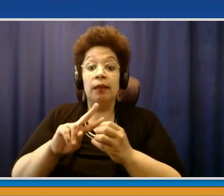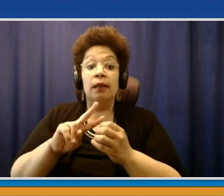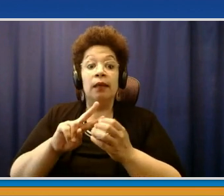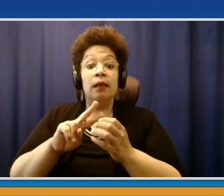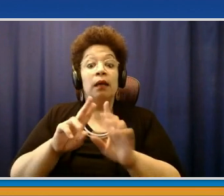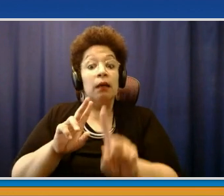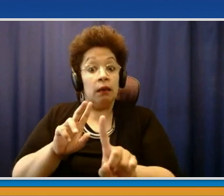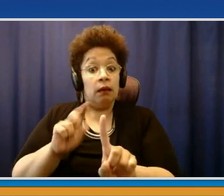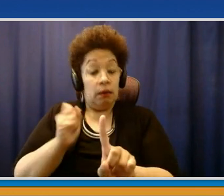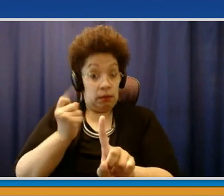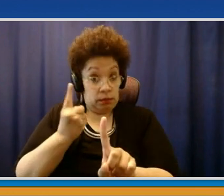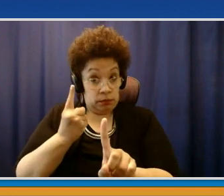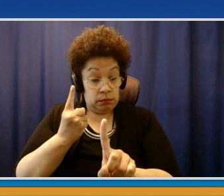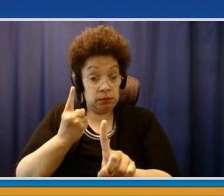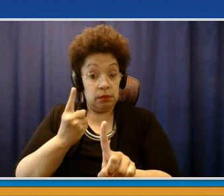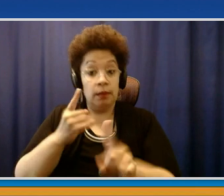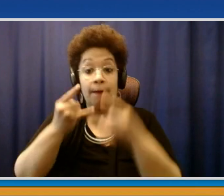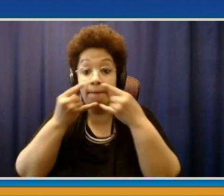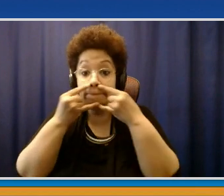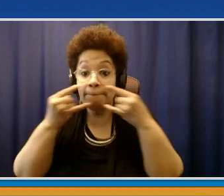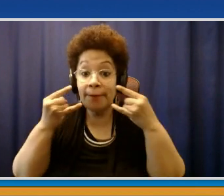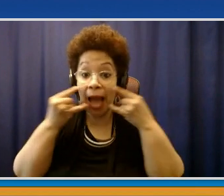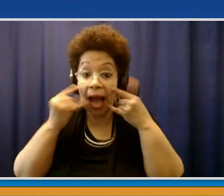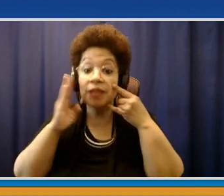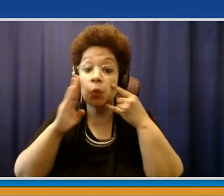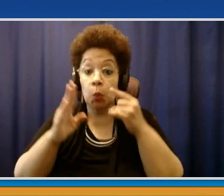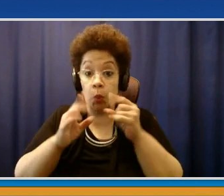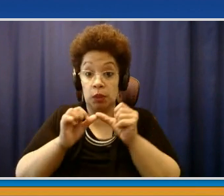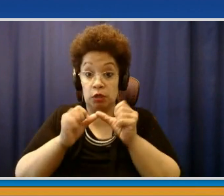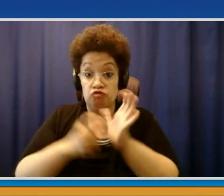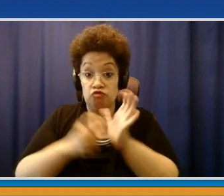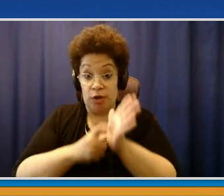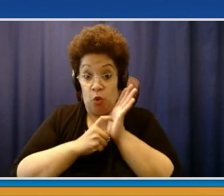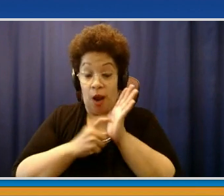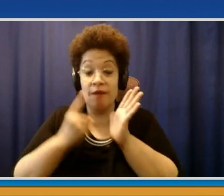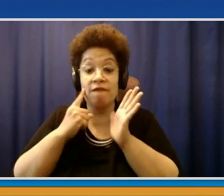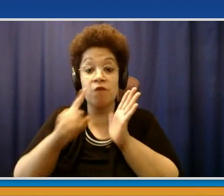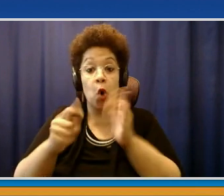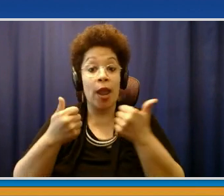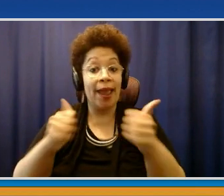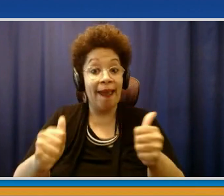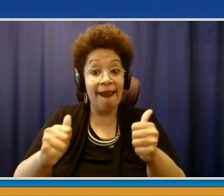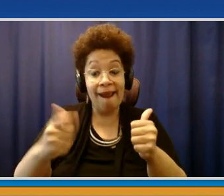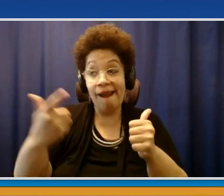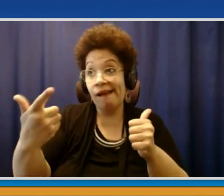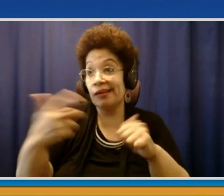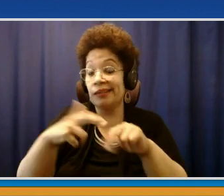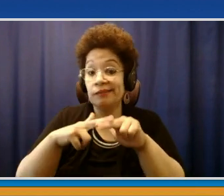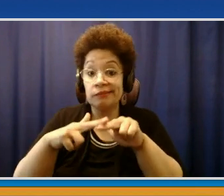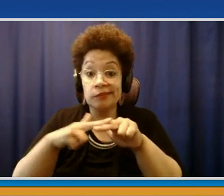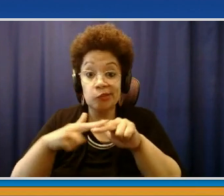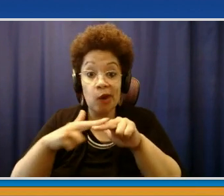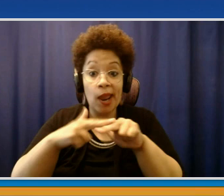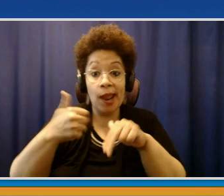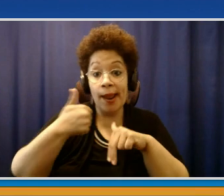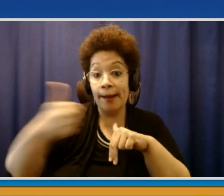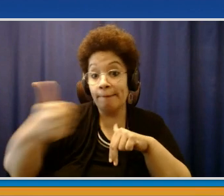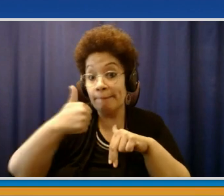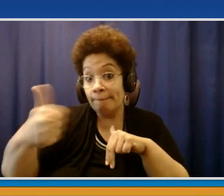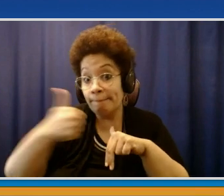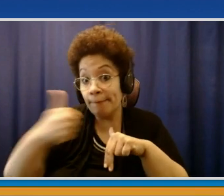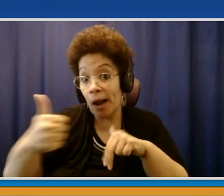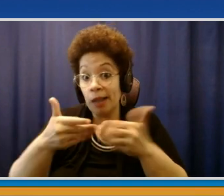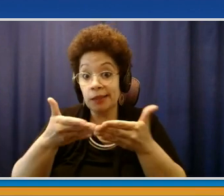required on mass transit for all purposes, the Beeline bus system, or if you take Metro North or in the New York City subway system, in nursing